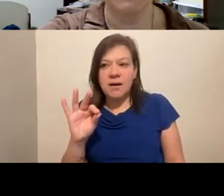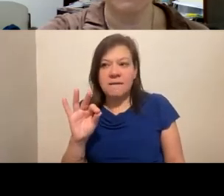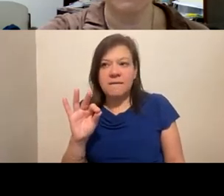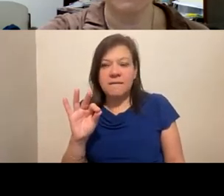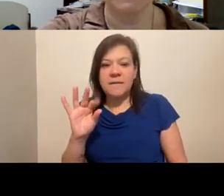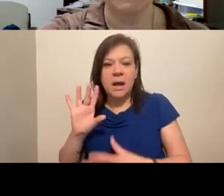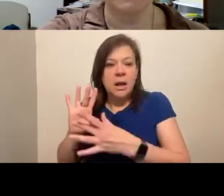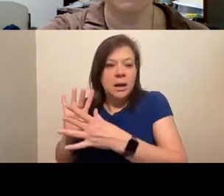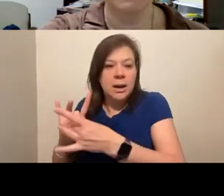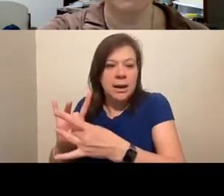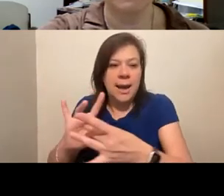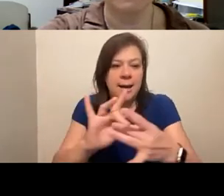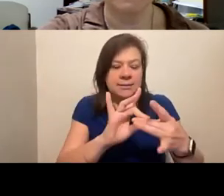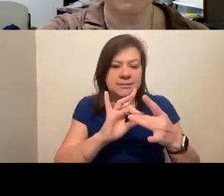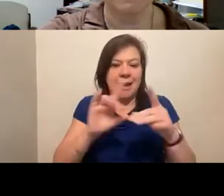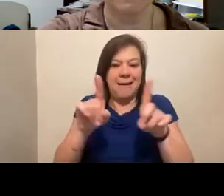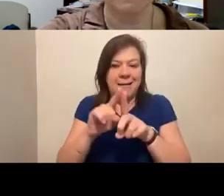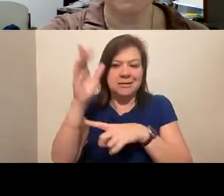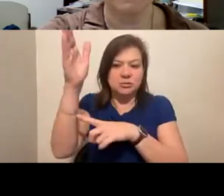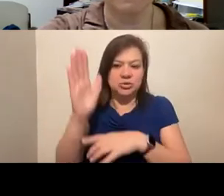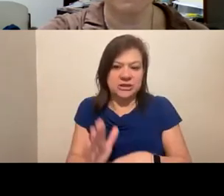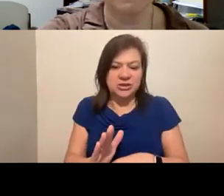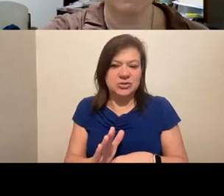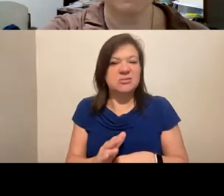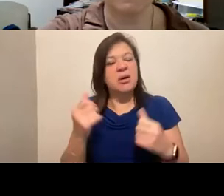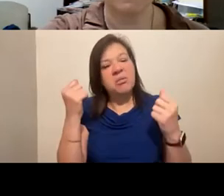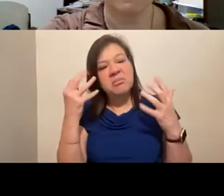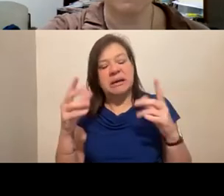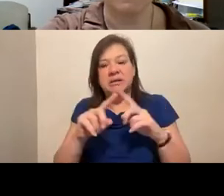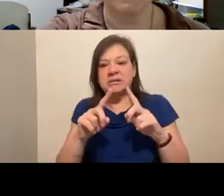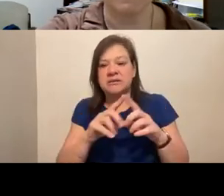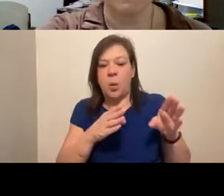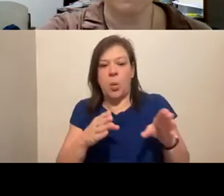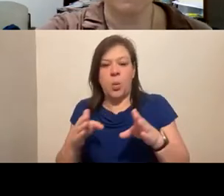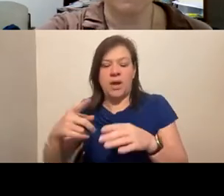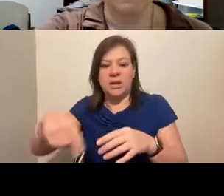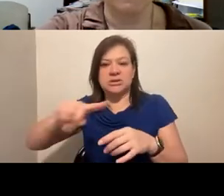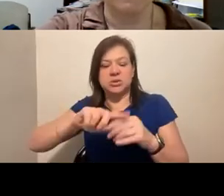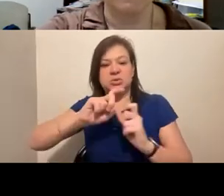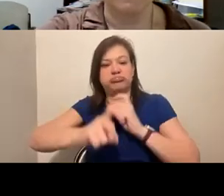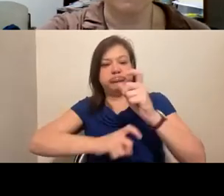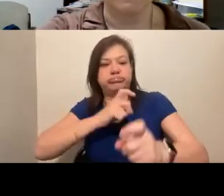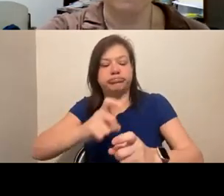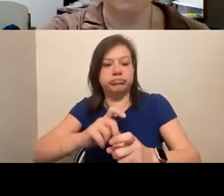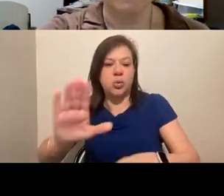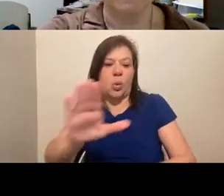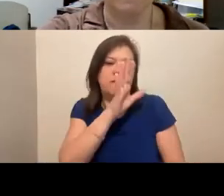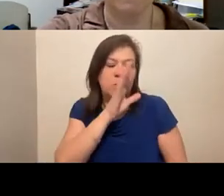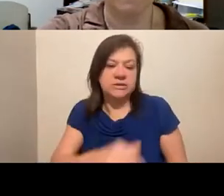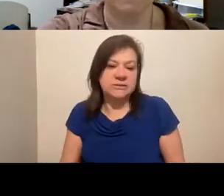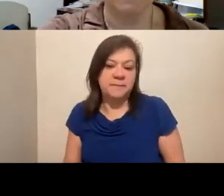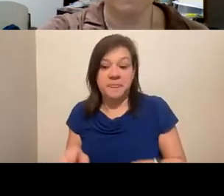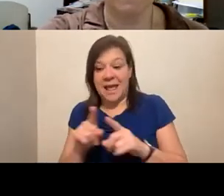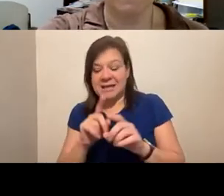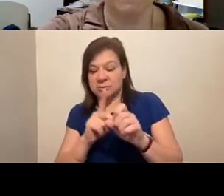connect with people, like again, being a presenter at LEAD, there are a number of different ways that you can contribute your voice, both as an